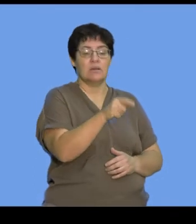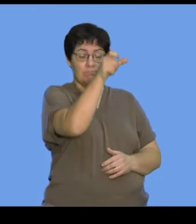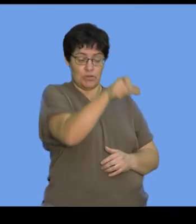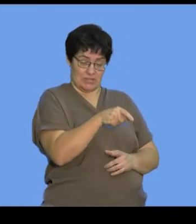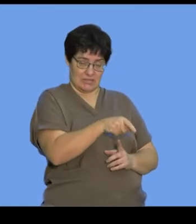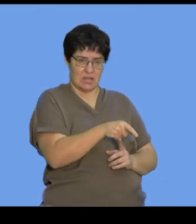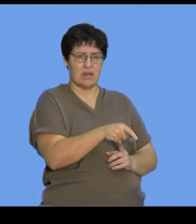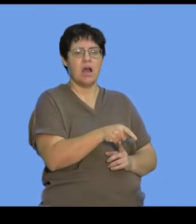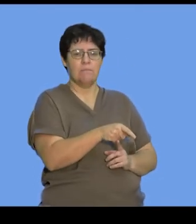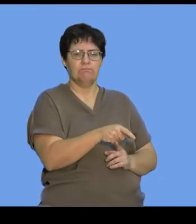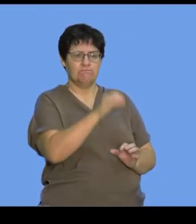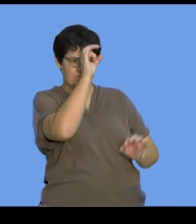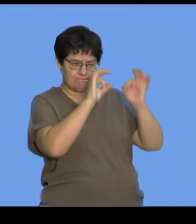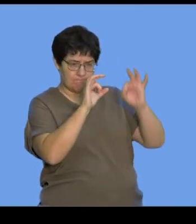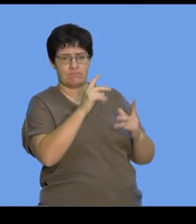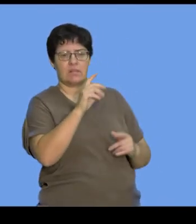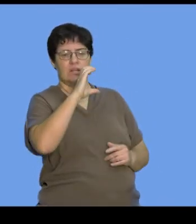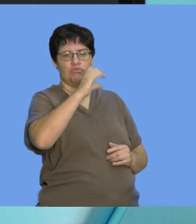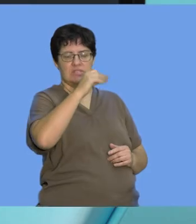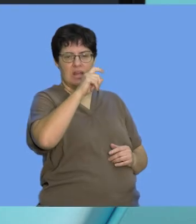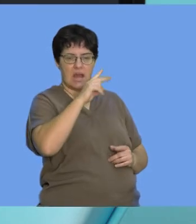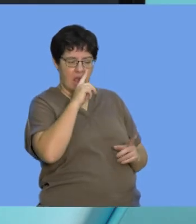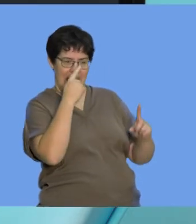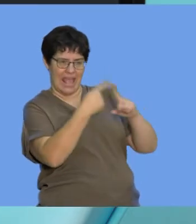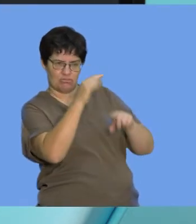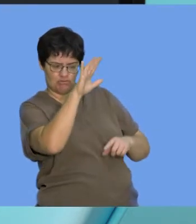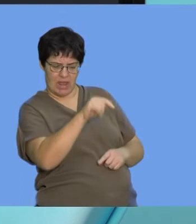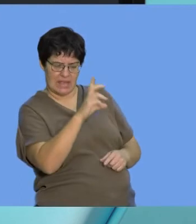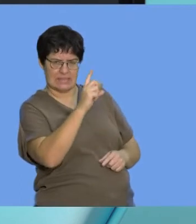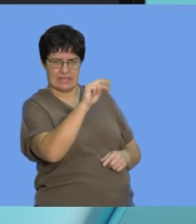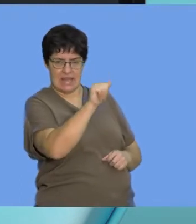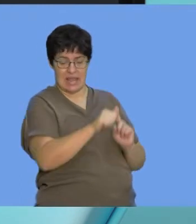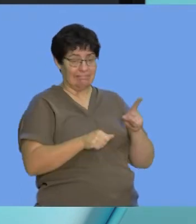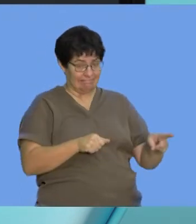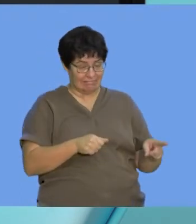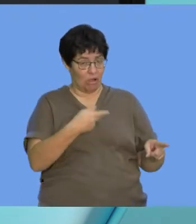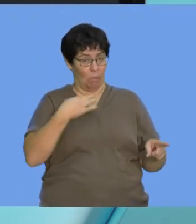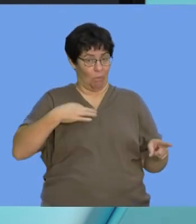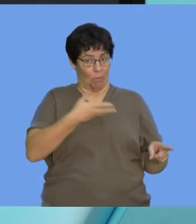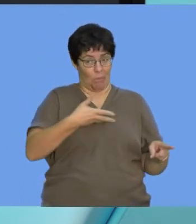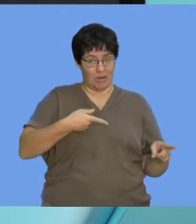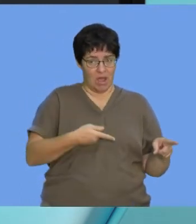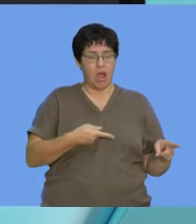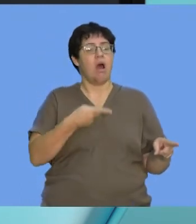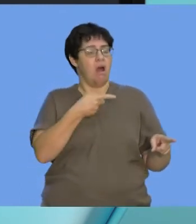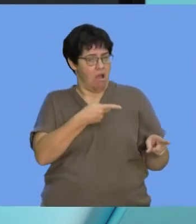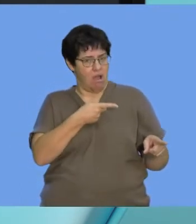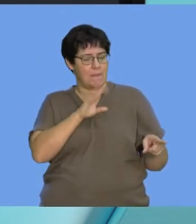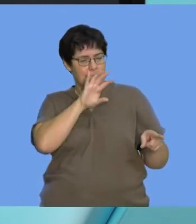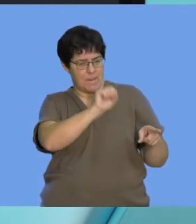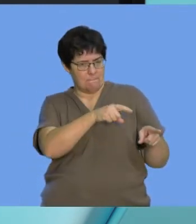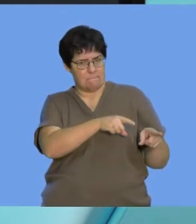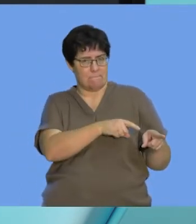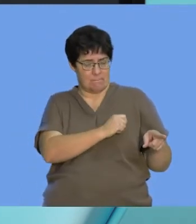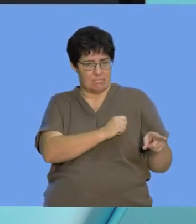crystallizing DNA and x-raying this DNA. So, she had perfected the technique of being able to crystallize DNA